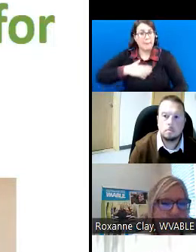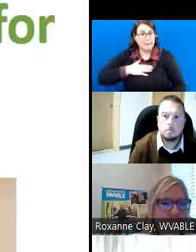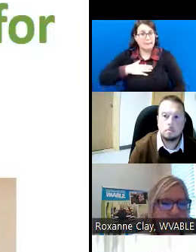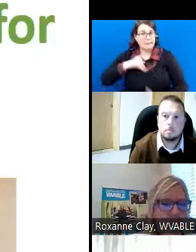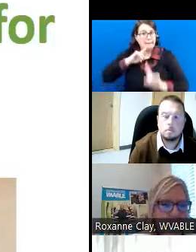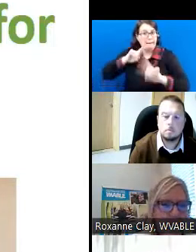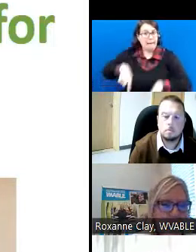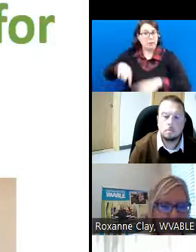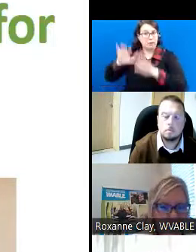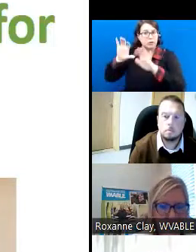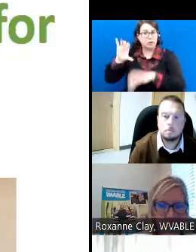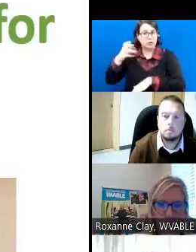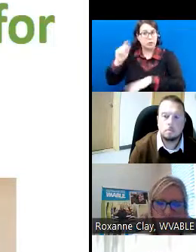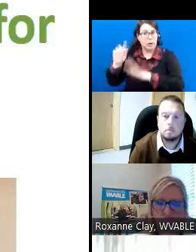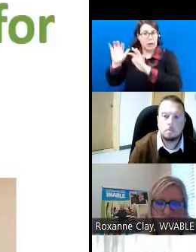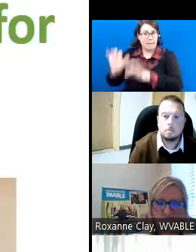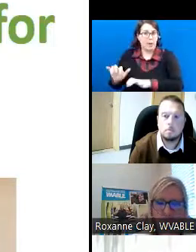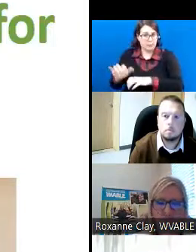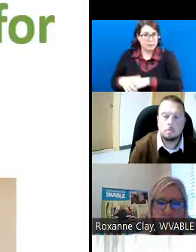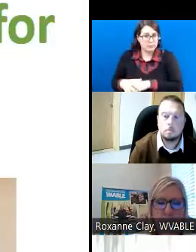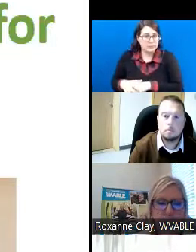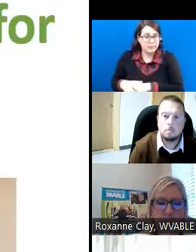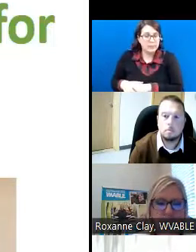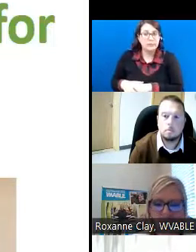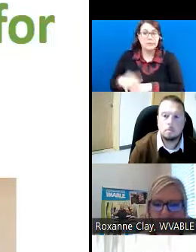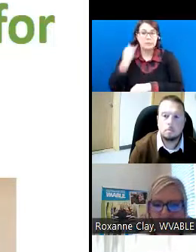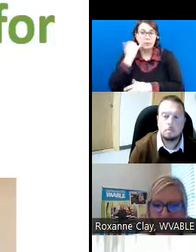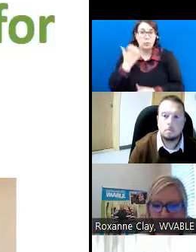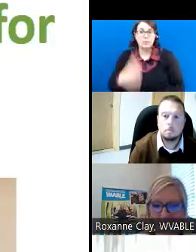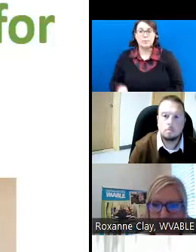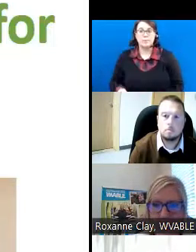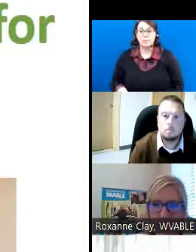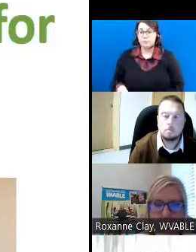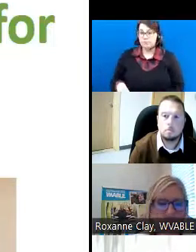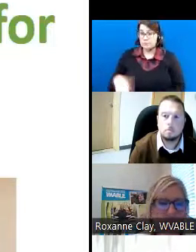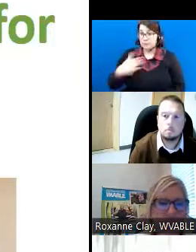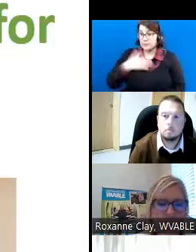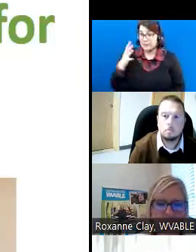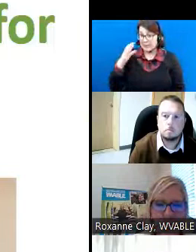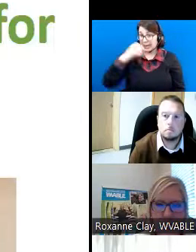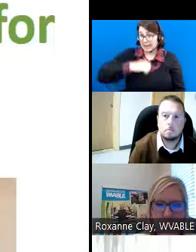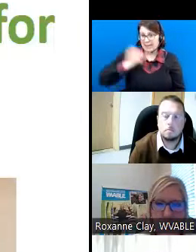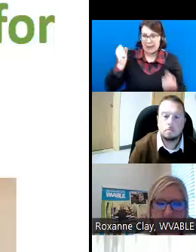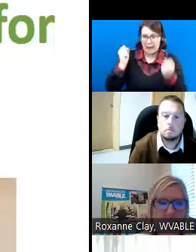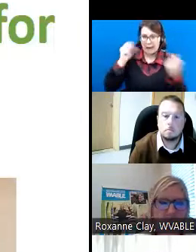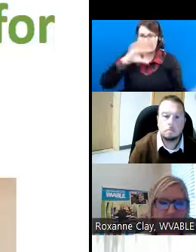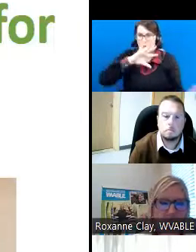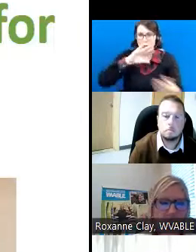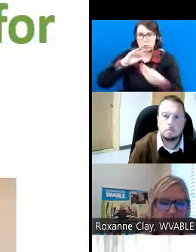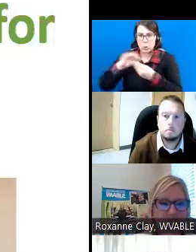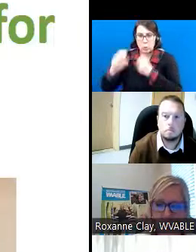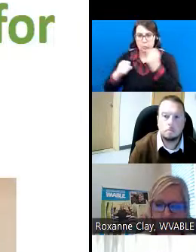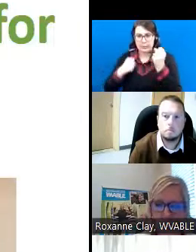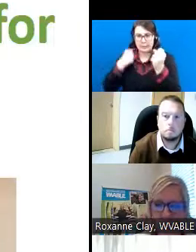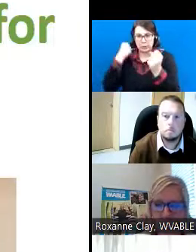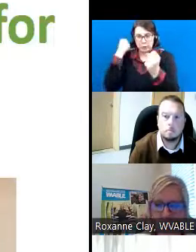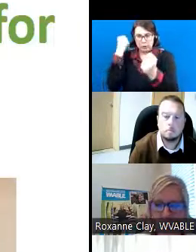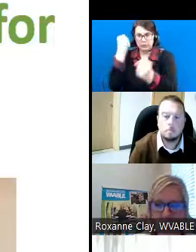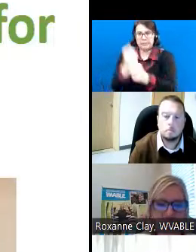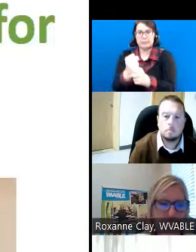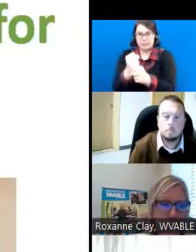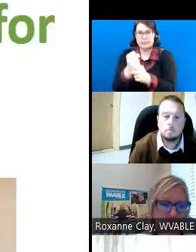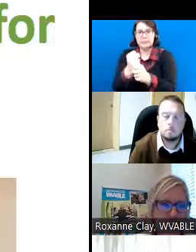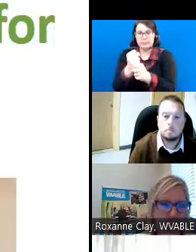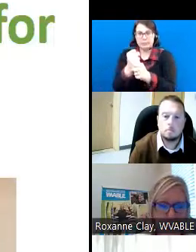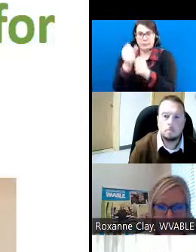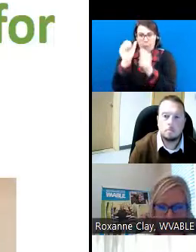your answer in the chat box if you would like. So please take a guess on the number of years of combined experience that our